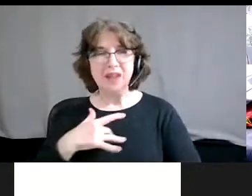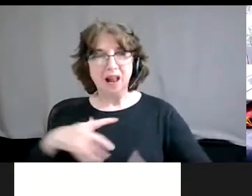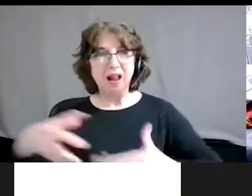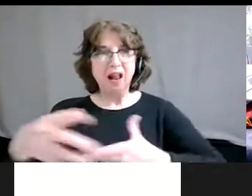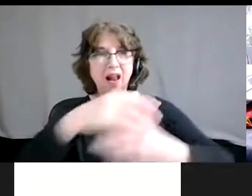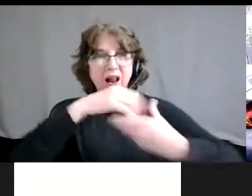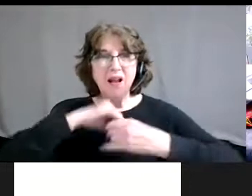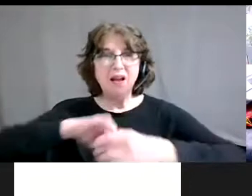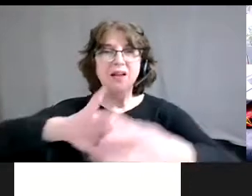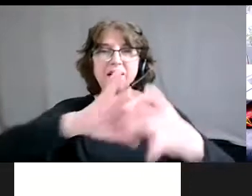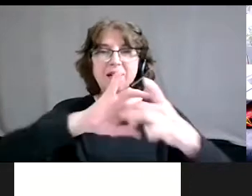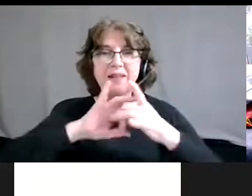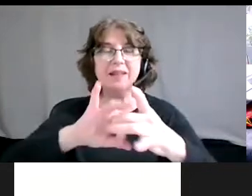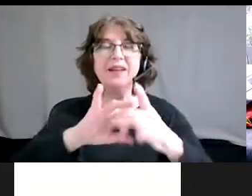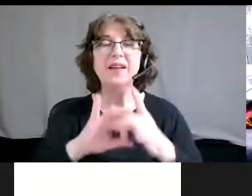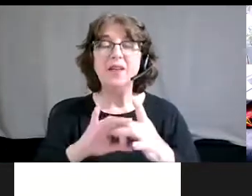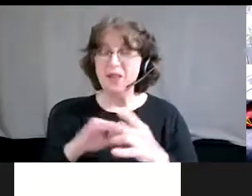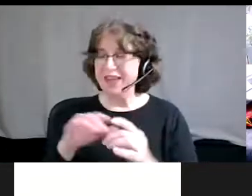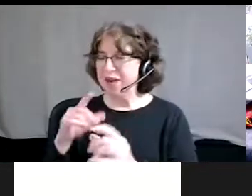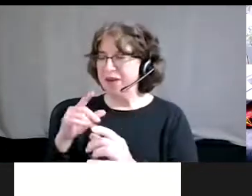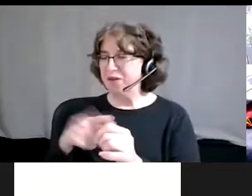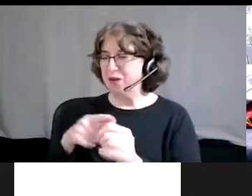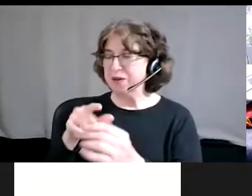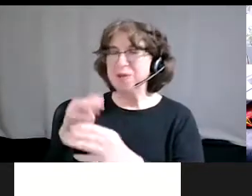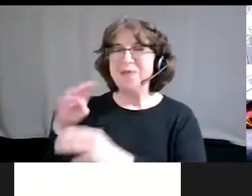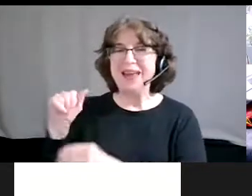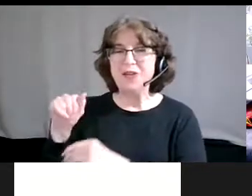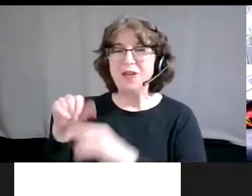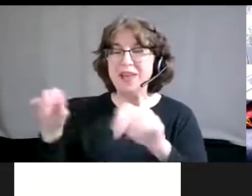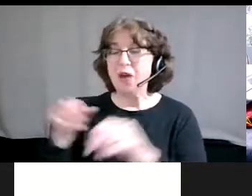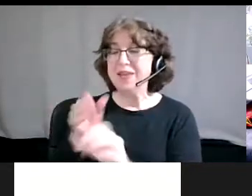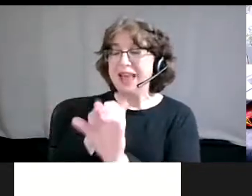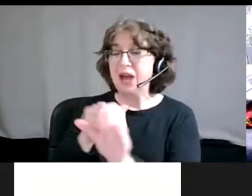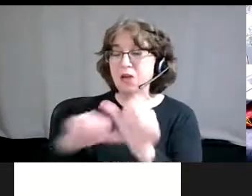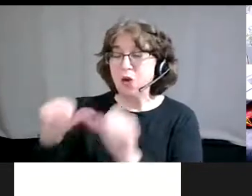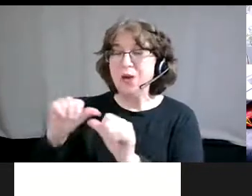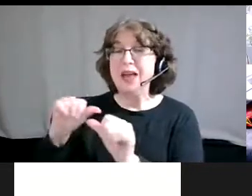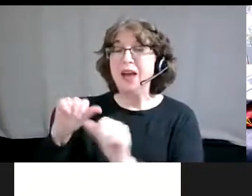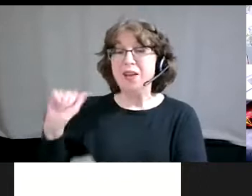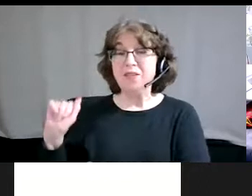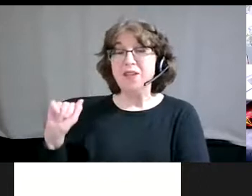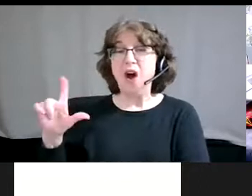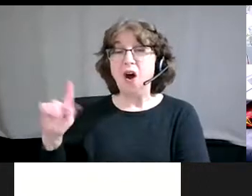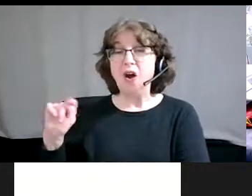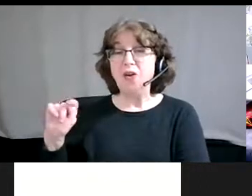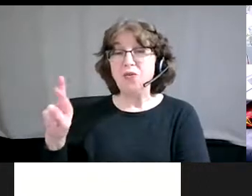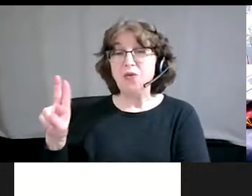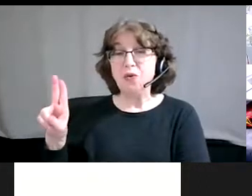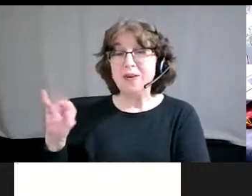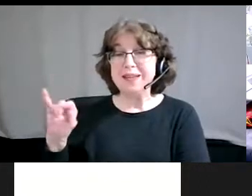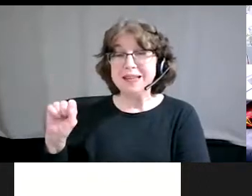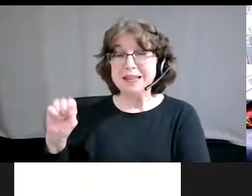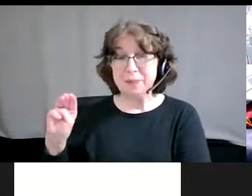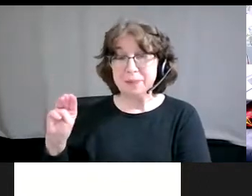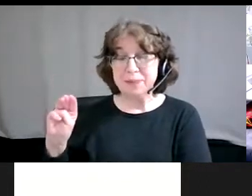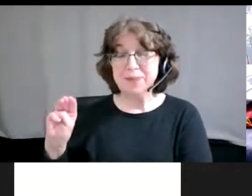psychosocial basis of altruism. did my master's thesis on that. And the number one thing that leads to